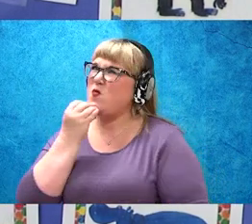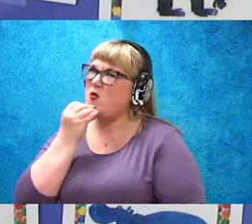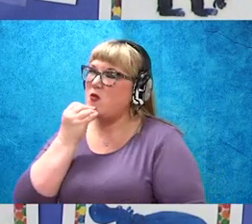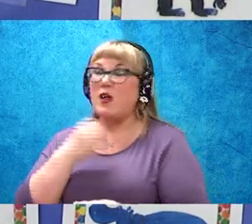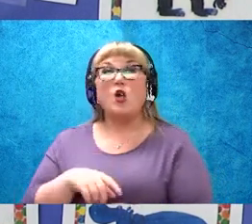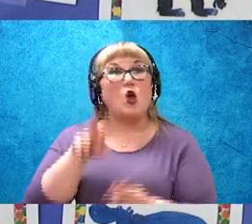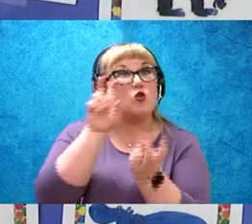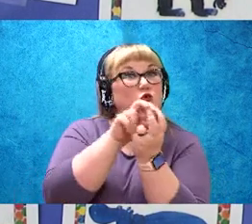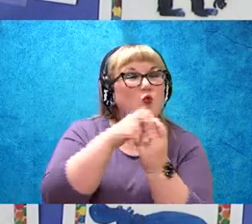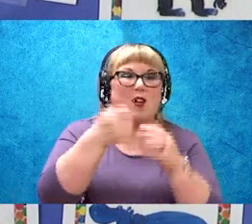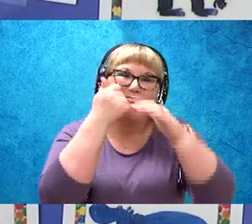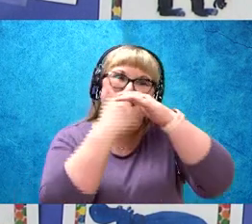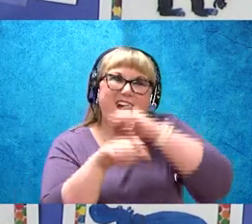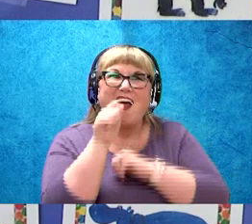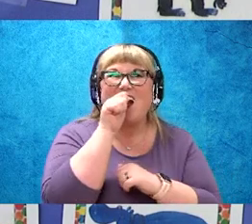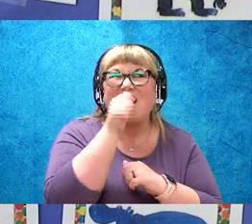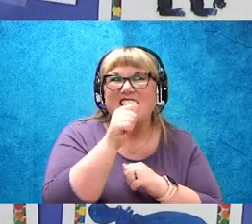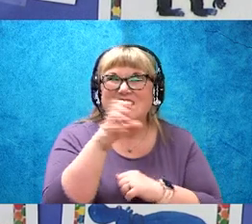and seeds.